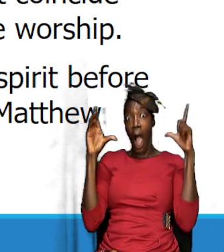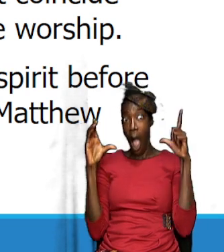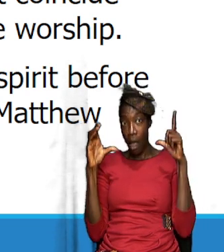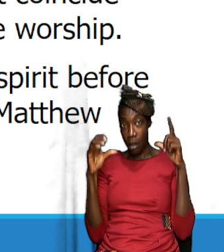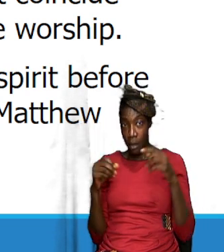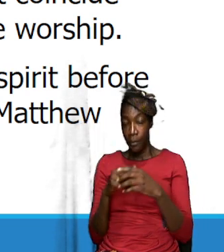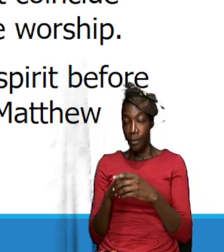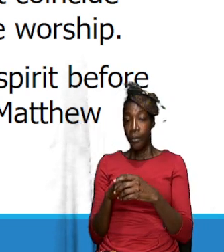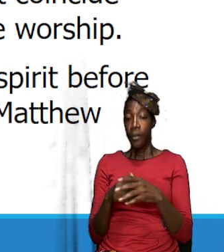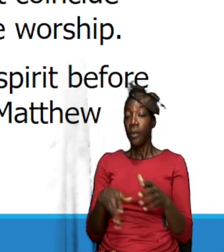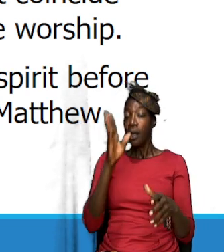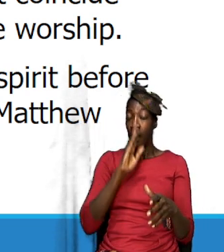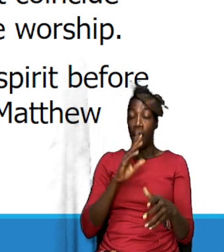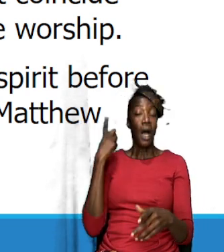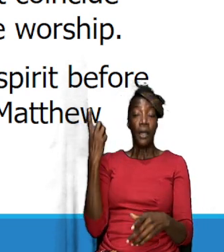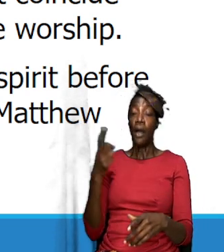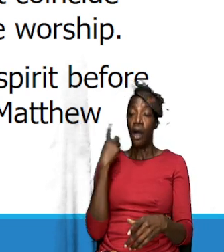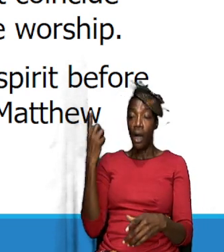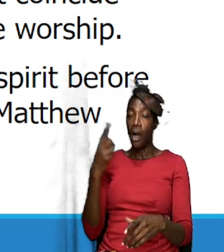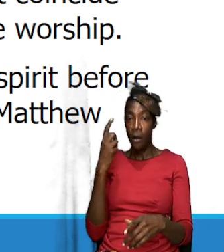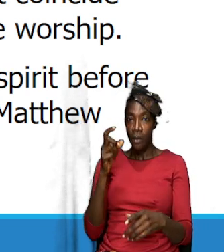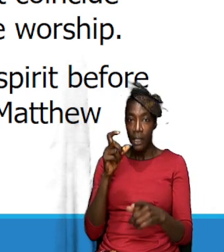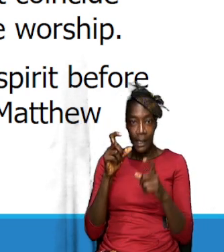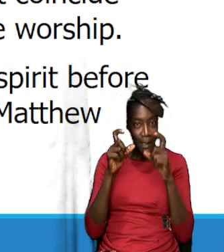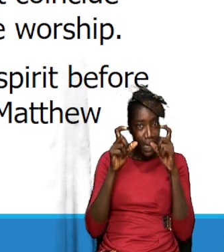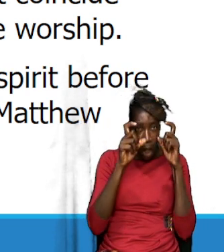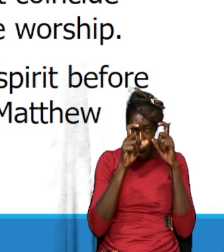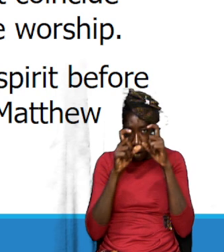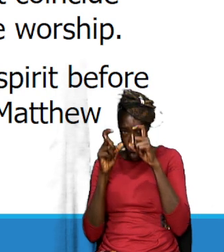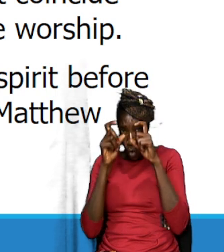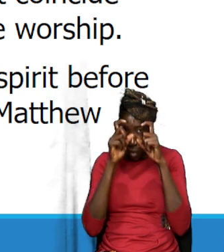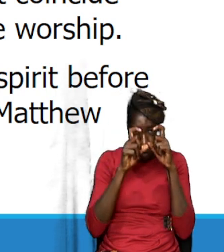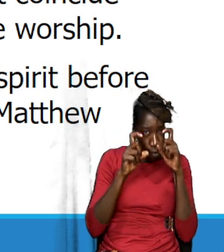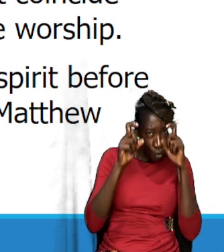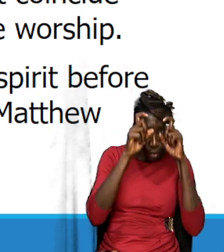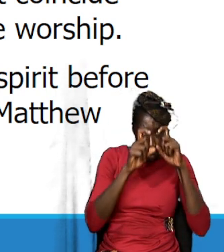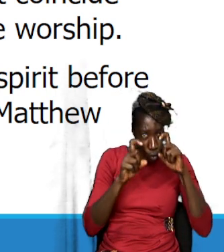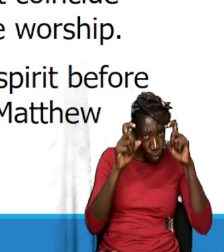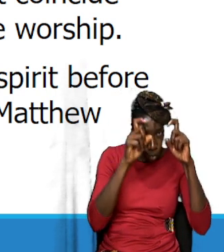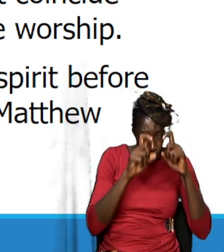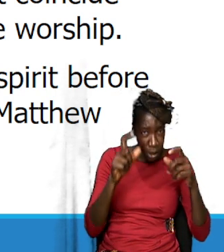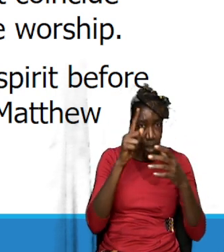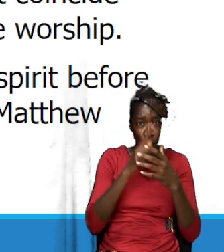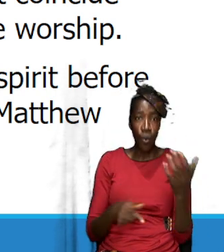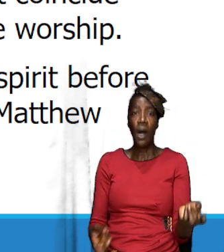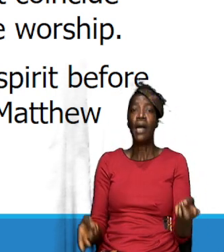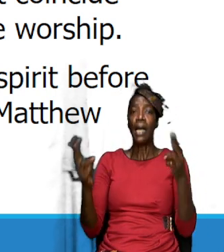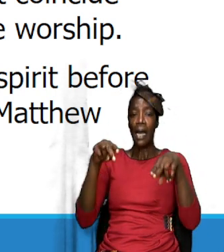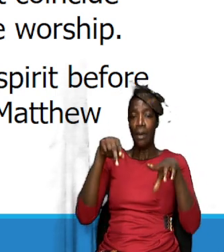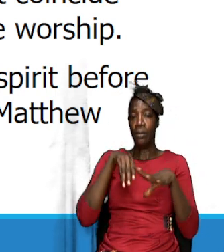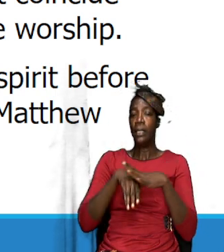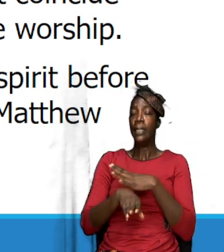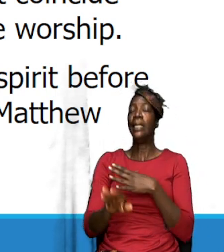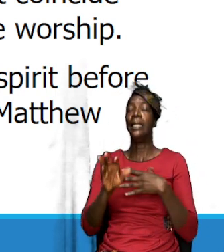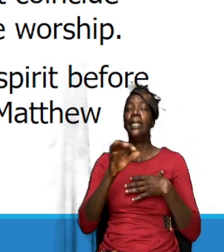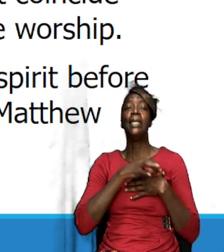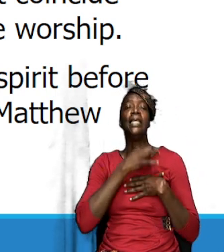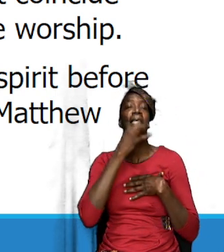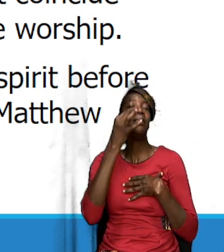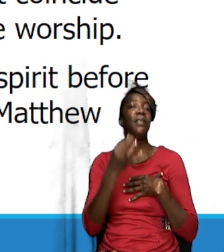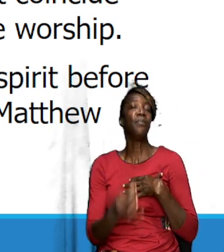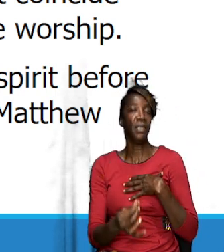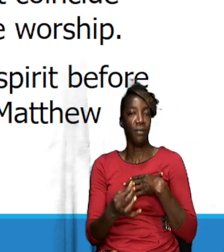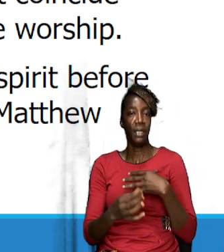shout God is always zoom in on what is occurring in our spirit